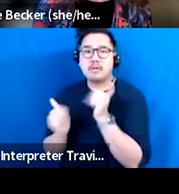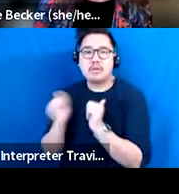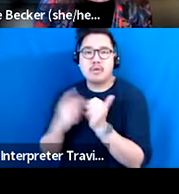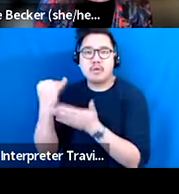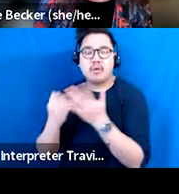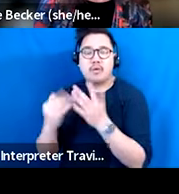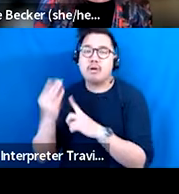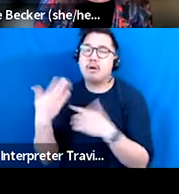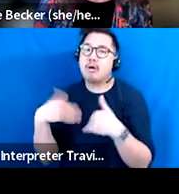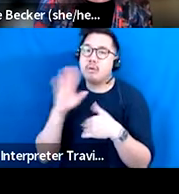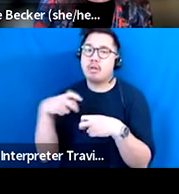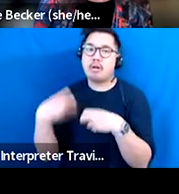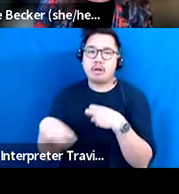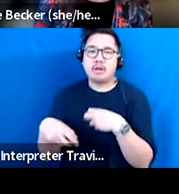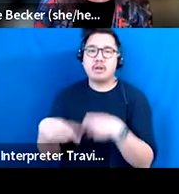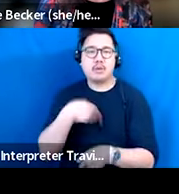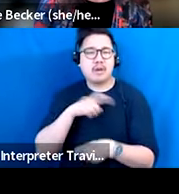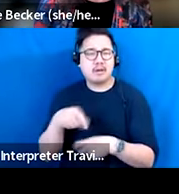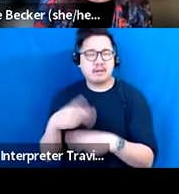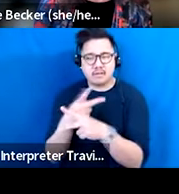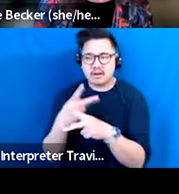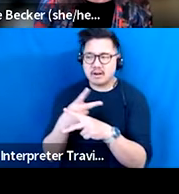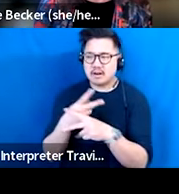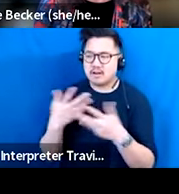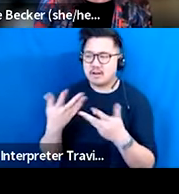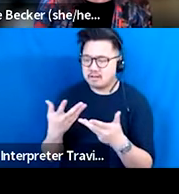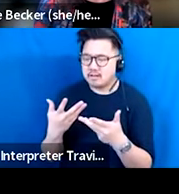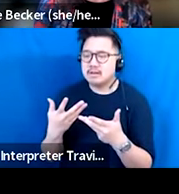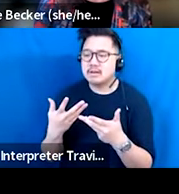program and the engagement story that